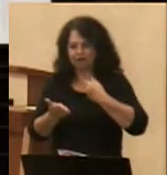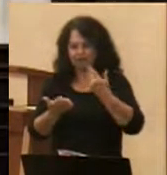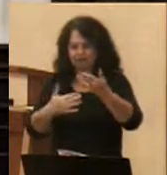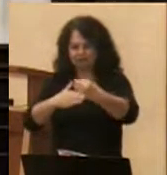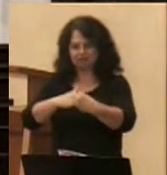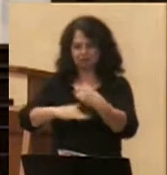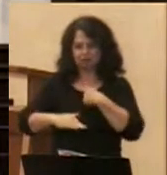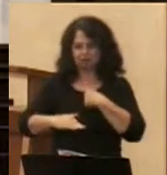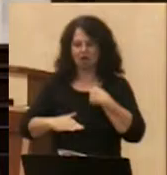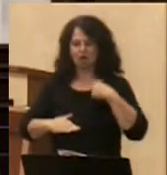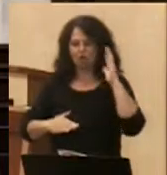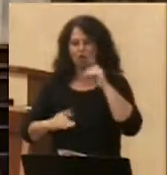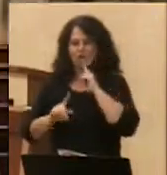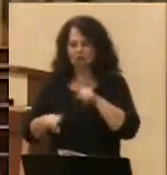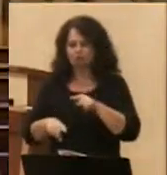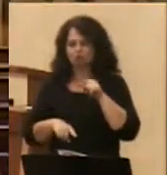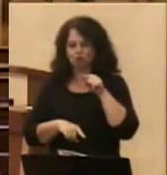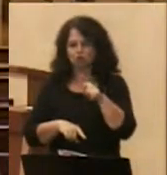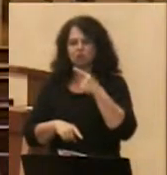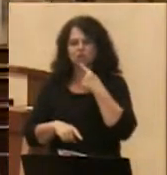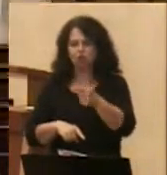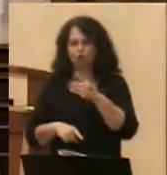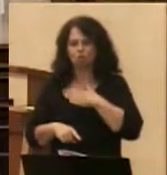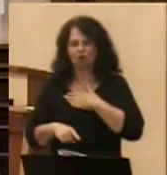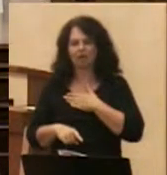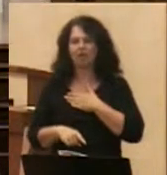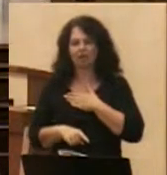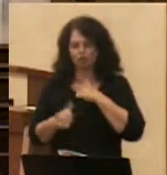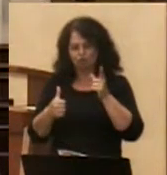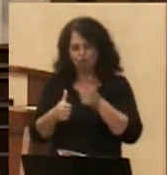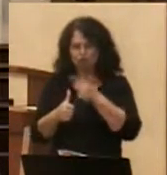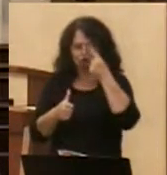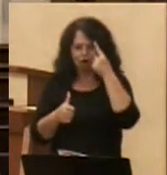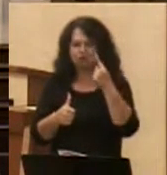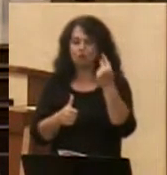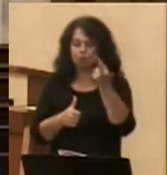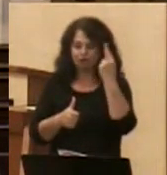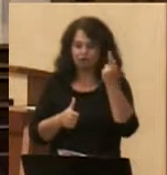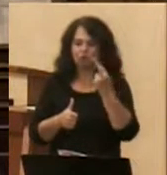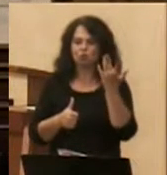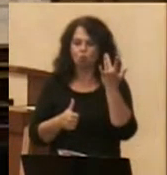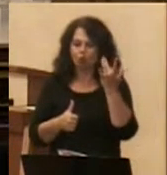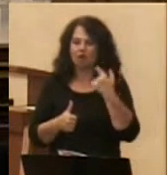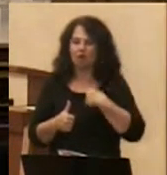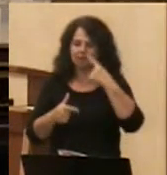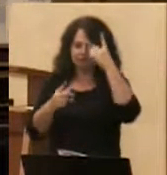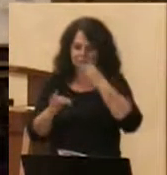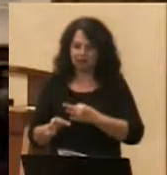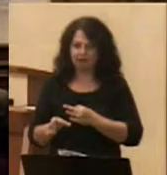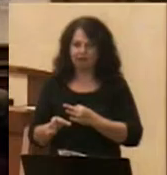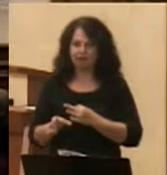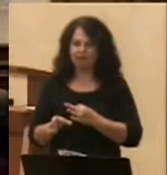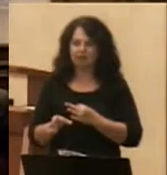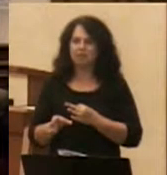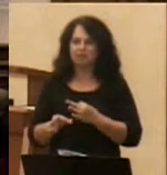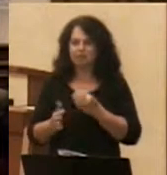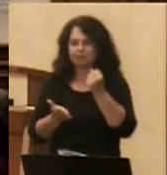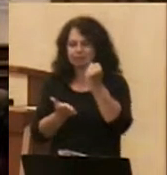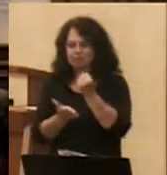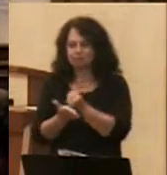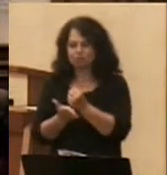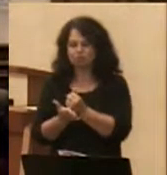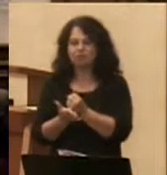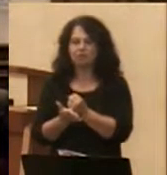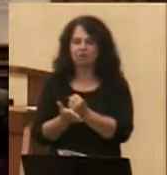I shall answer most amiably and tell you my original thoughts and reason about why my seal is a symbol of my theology.